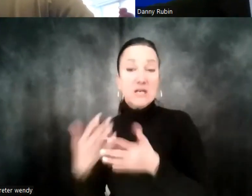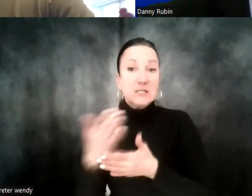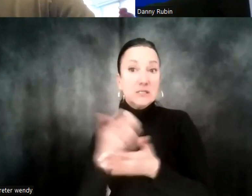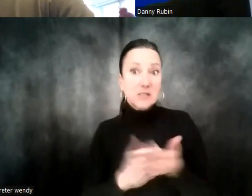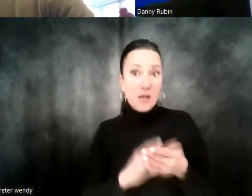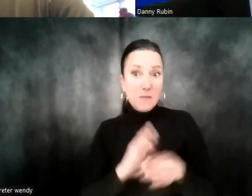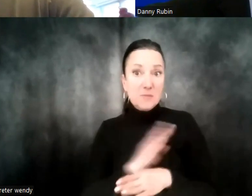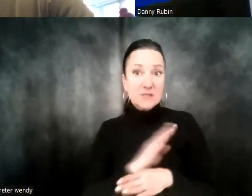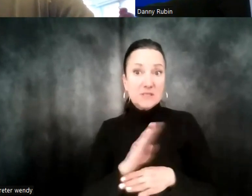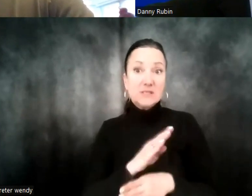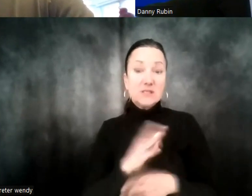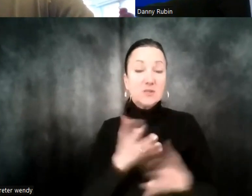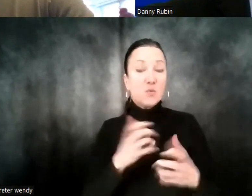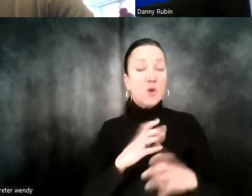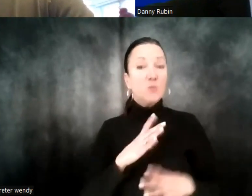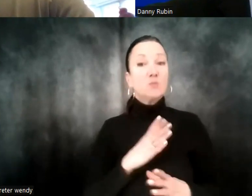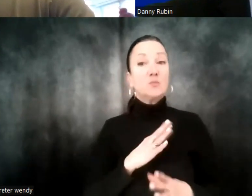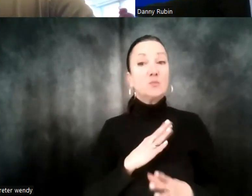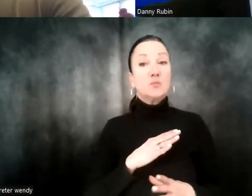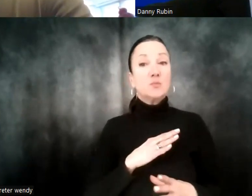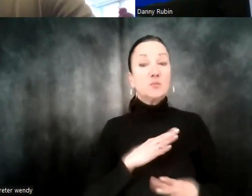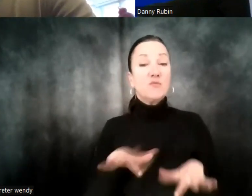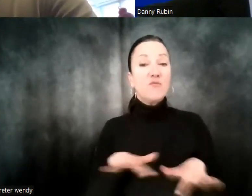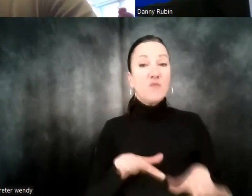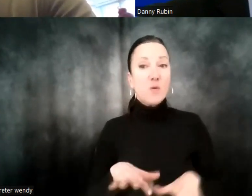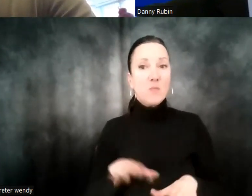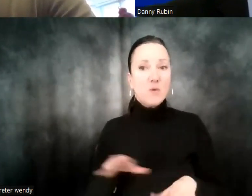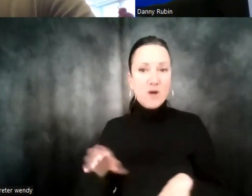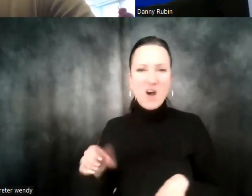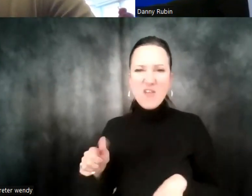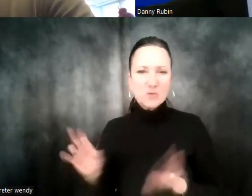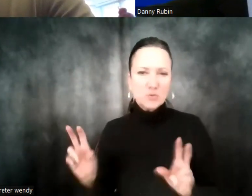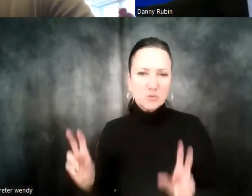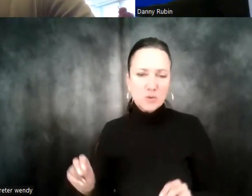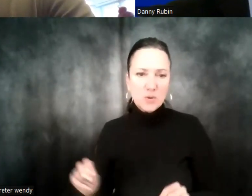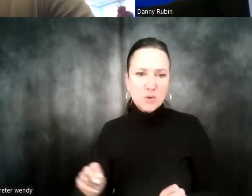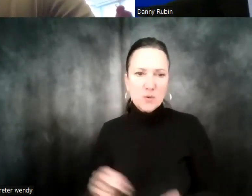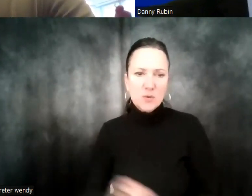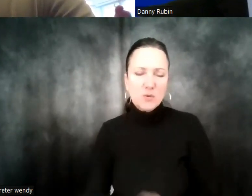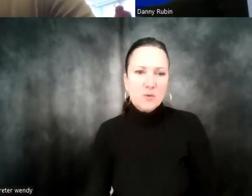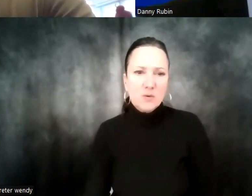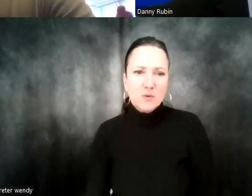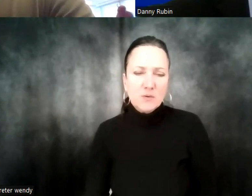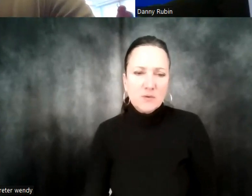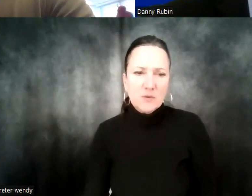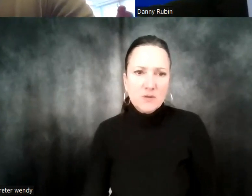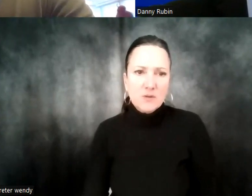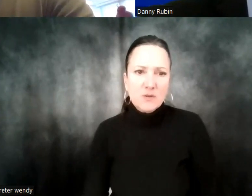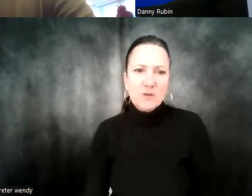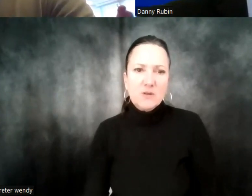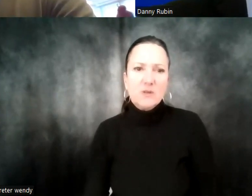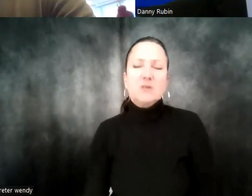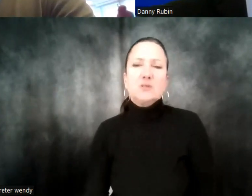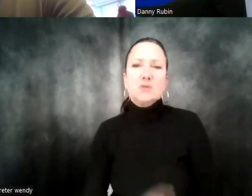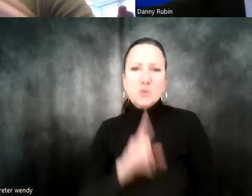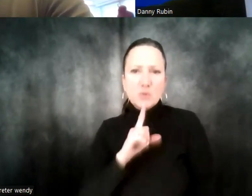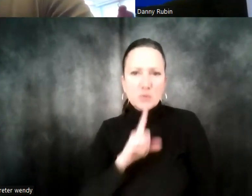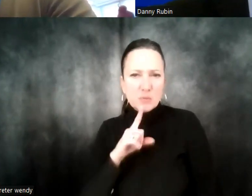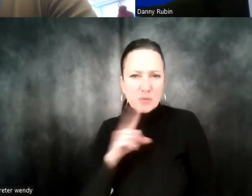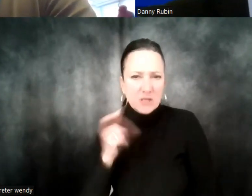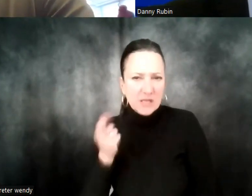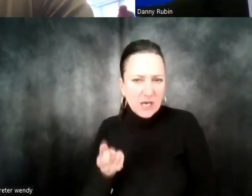et cetera. So you're saying, you know, really understanding who you're talking to,